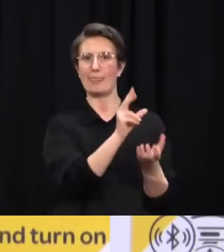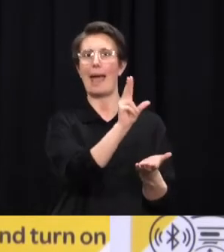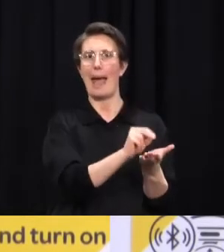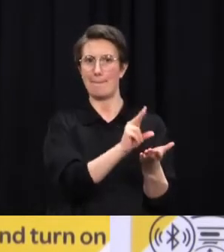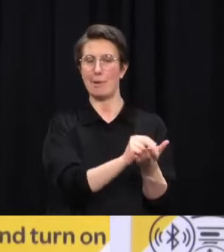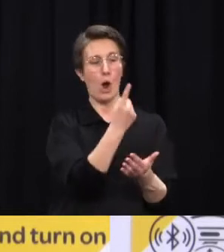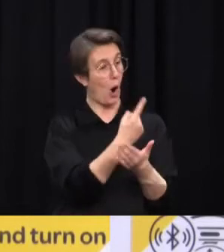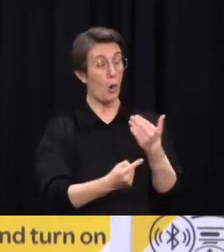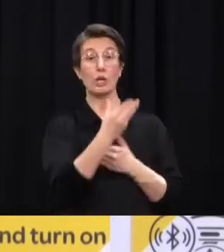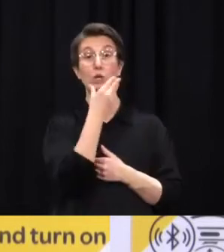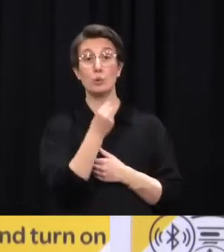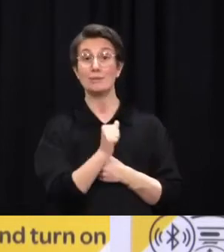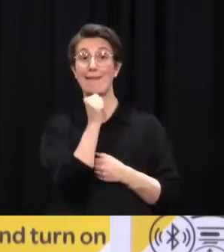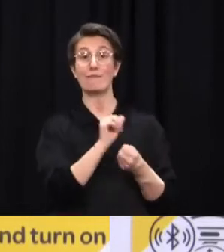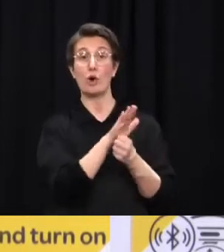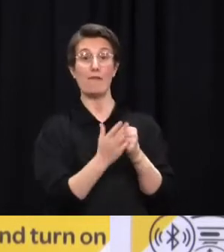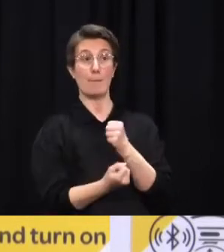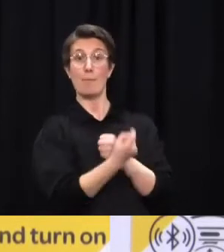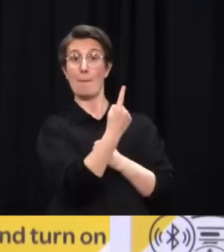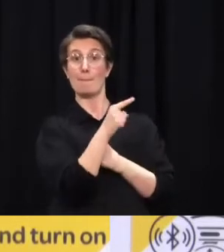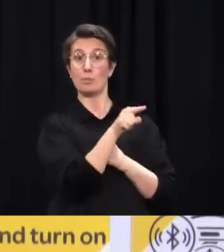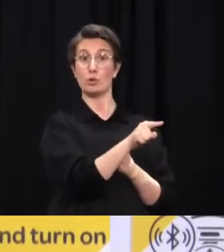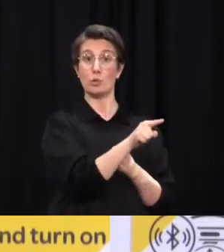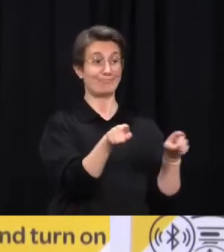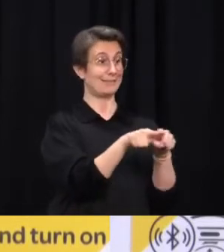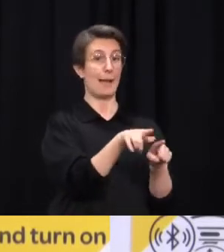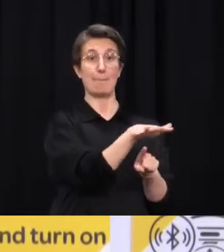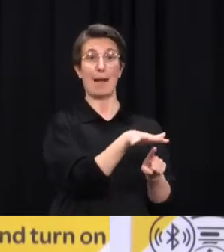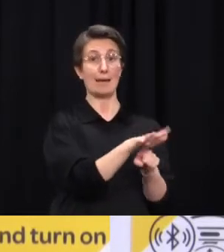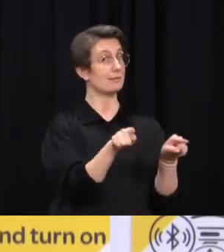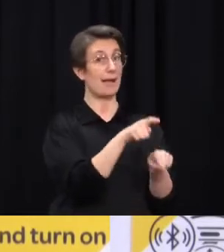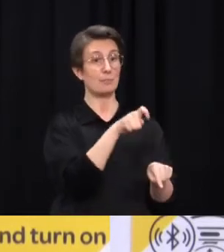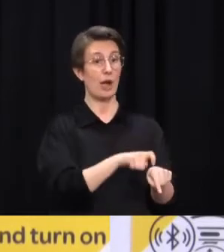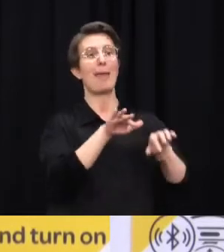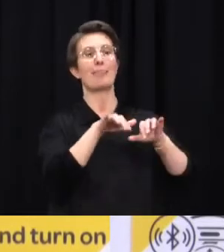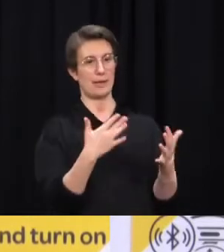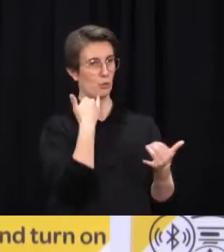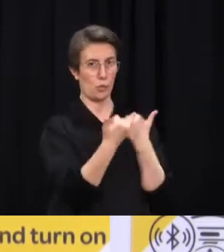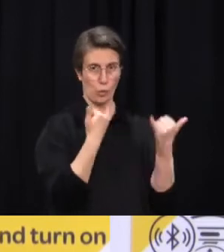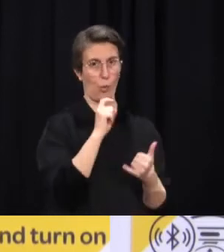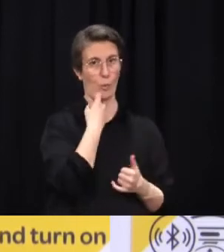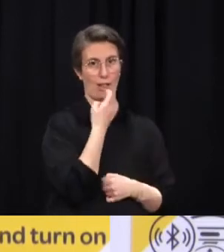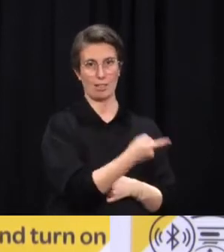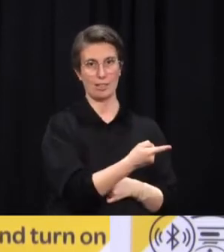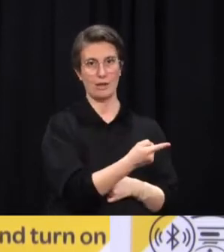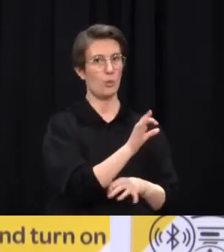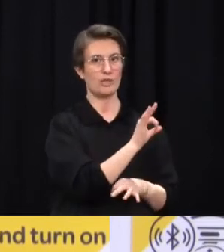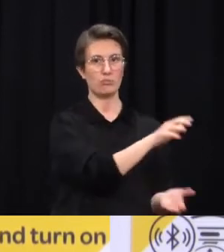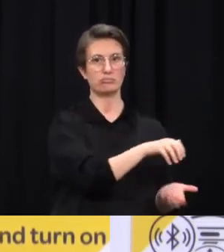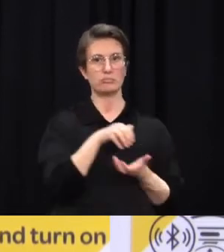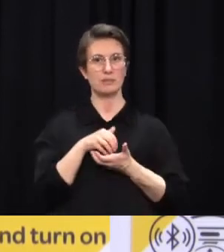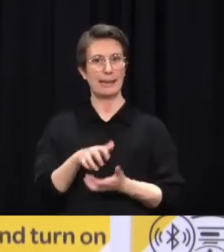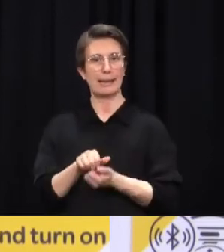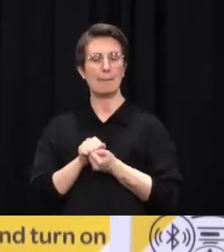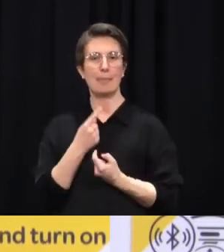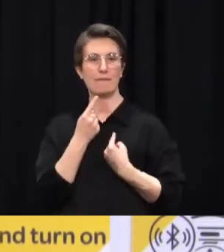the purpose that we collect it for. This is really important because where we have people, for example, if they are an overstayer, we need them to come forward and be tested.